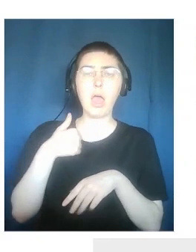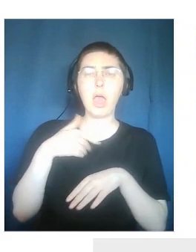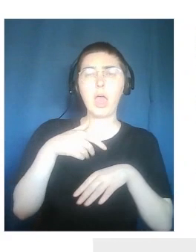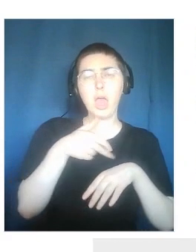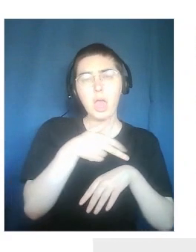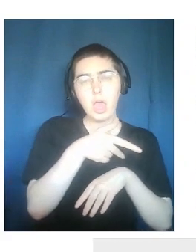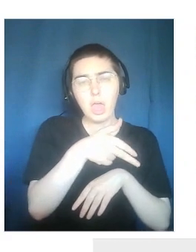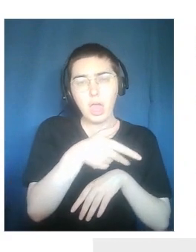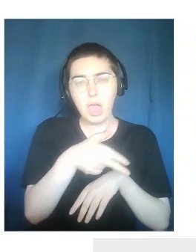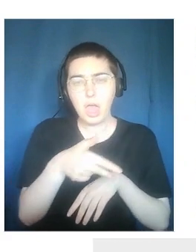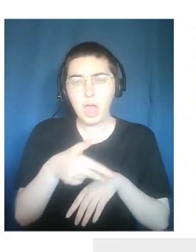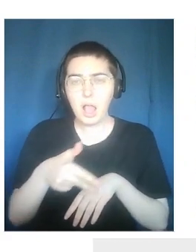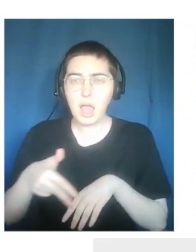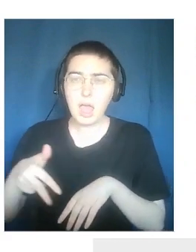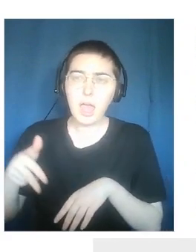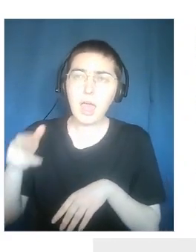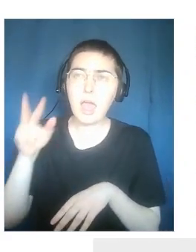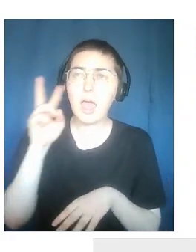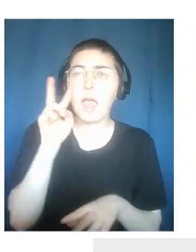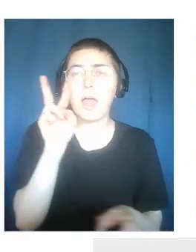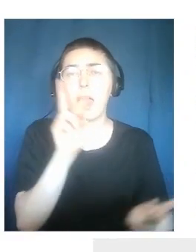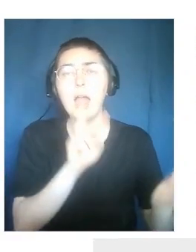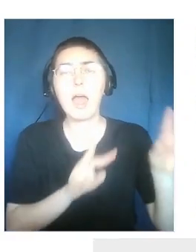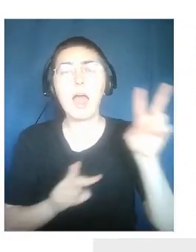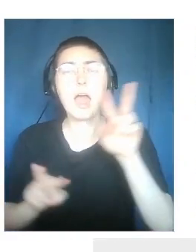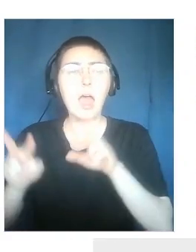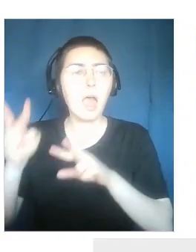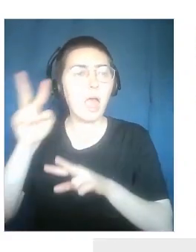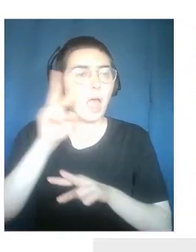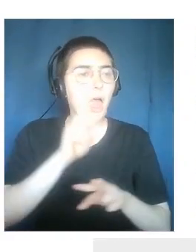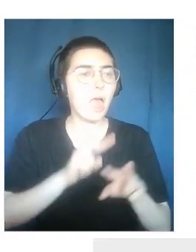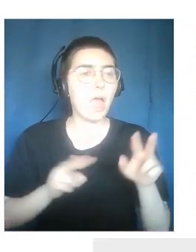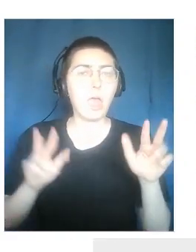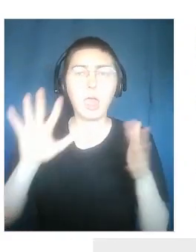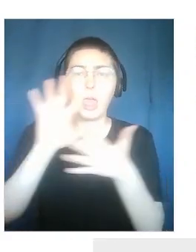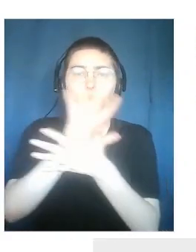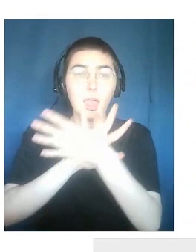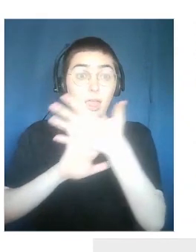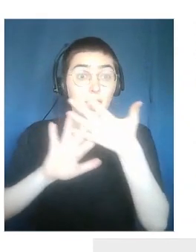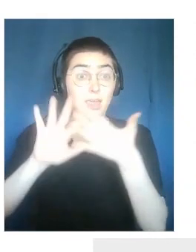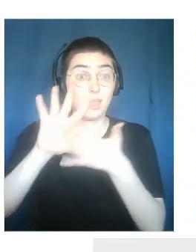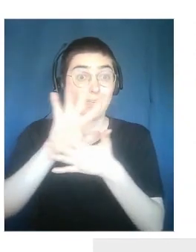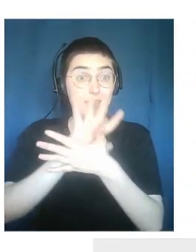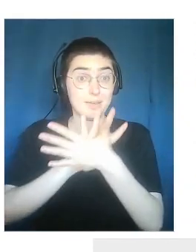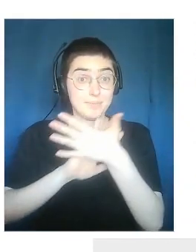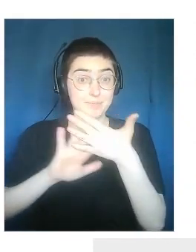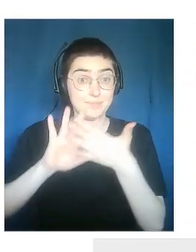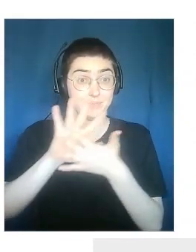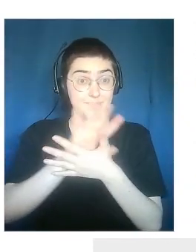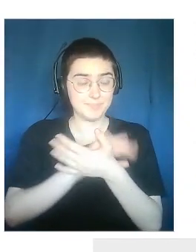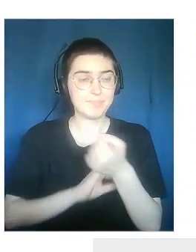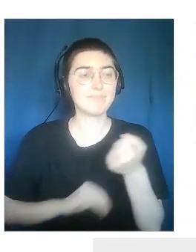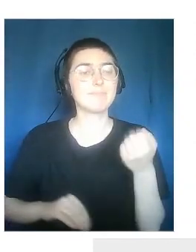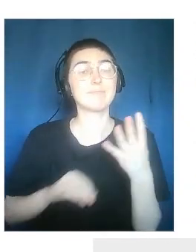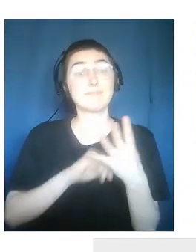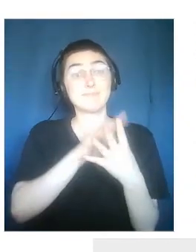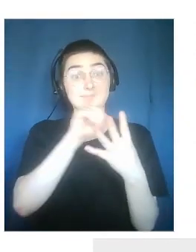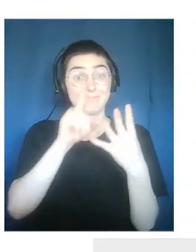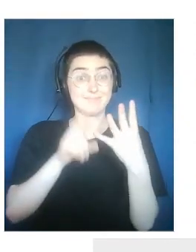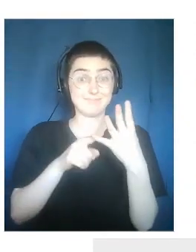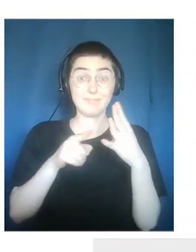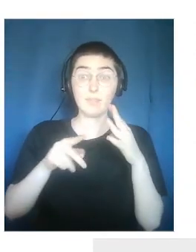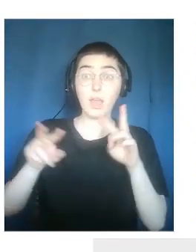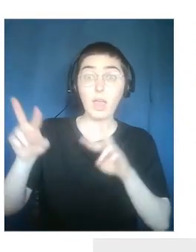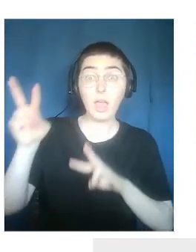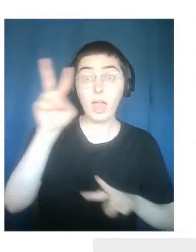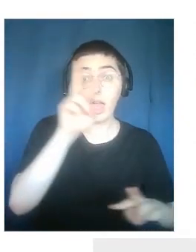hidden, but that can be seen if I walk in it. All